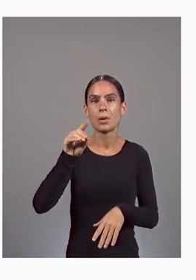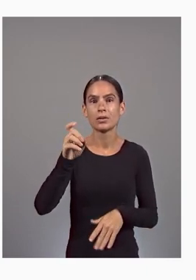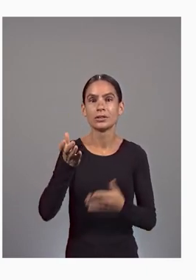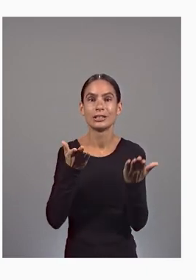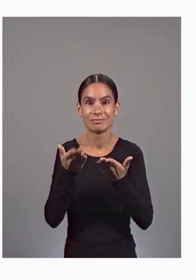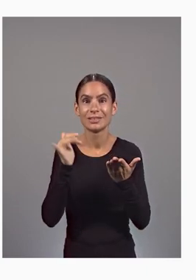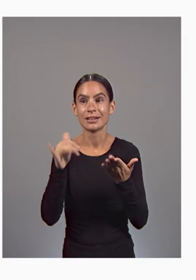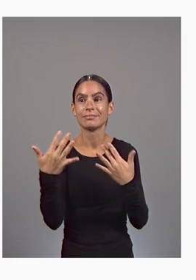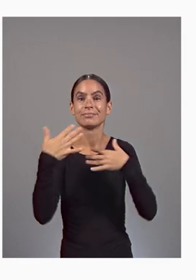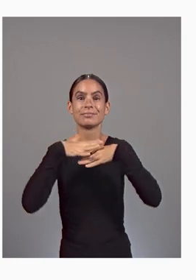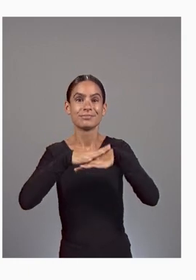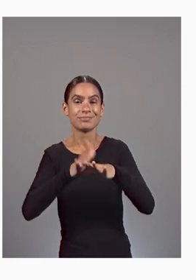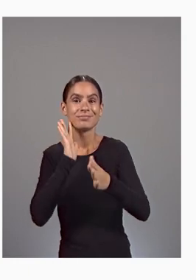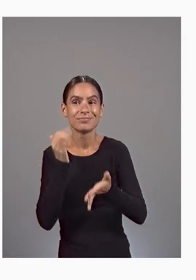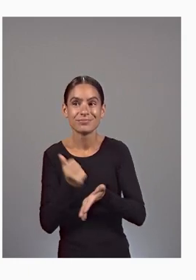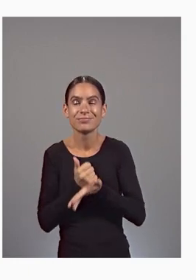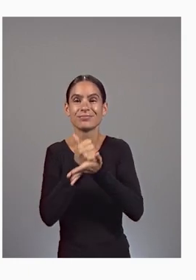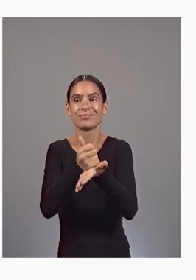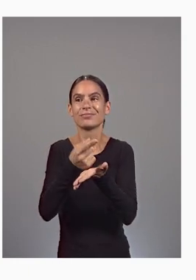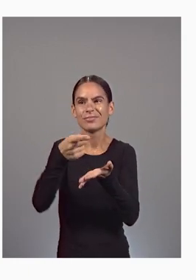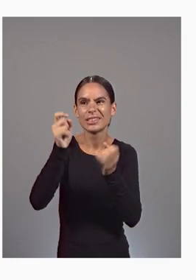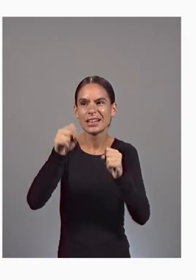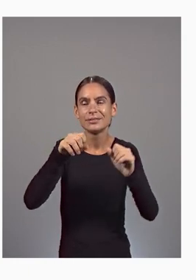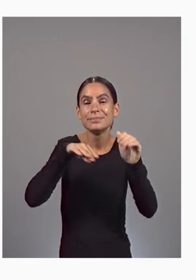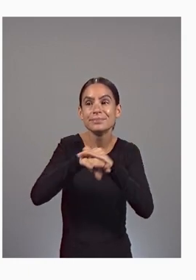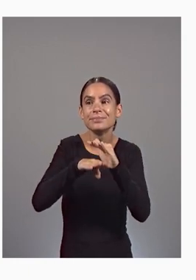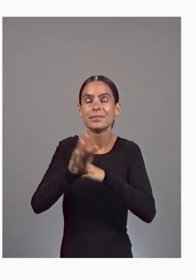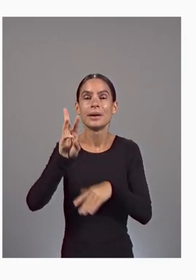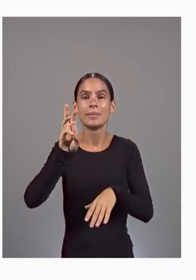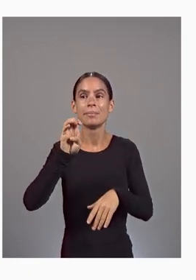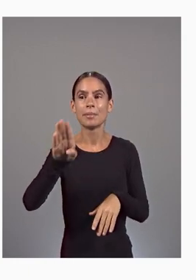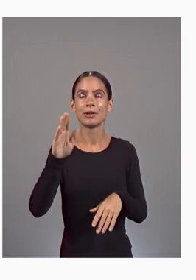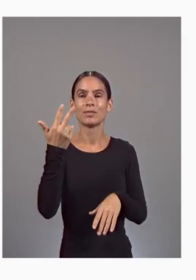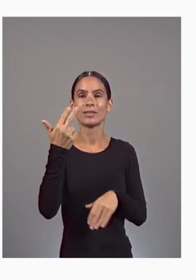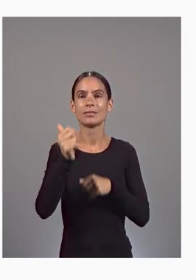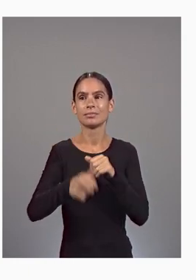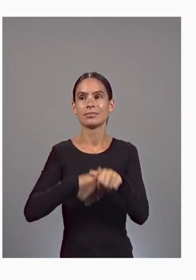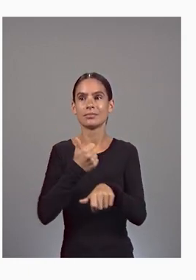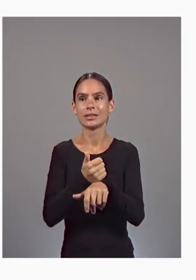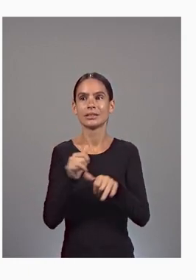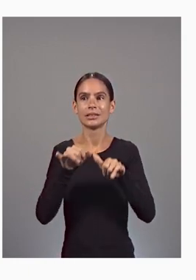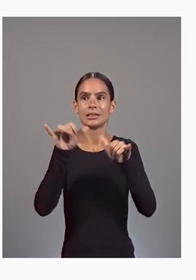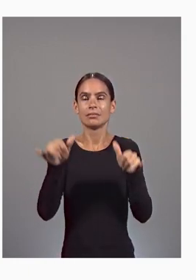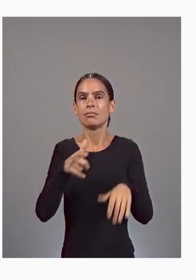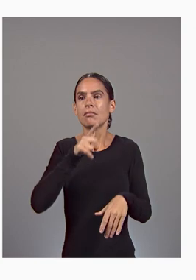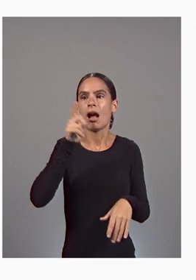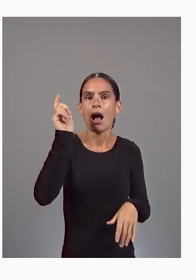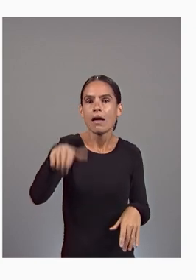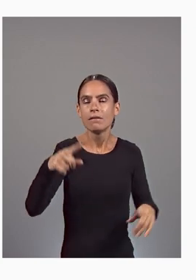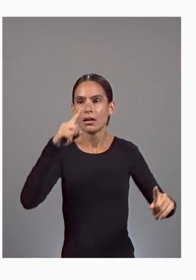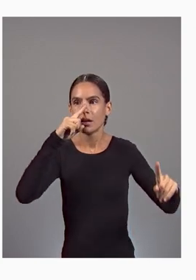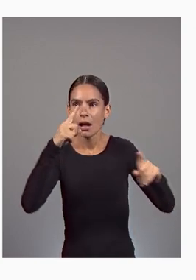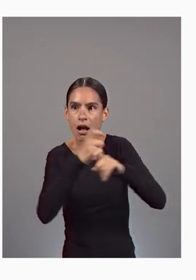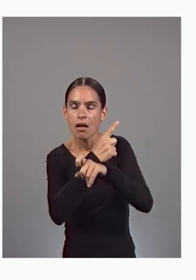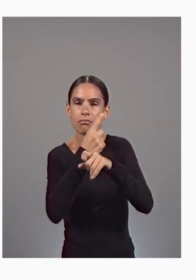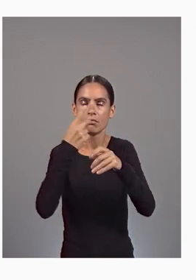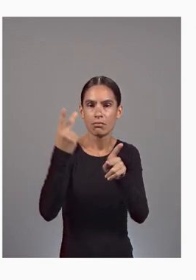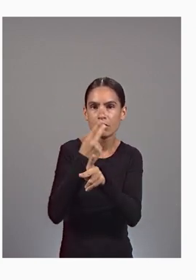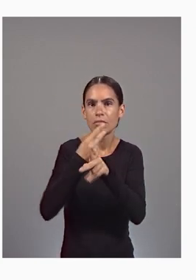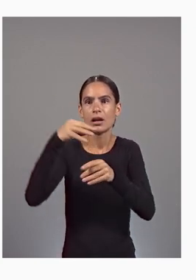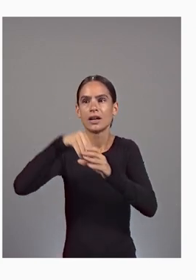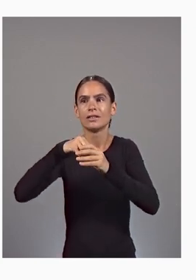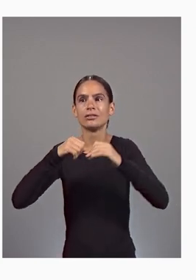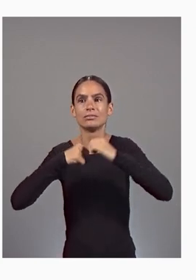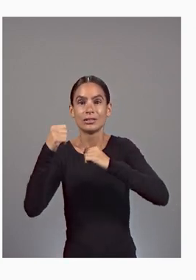reliably operate Web3-based systems without the need for expensive and complex infrastructure. And finally, Google will use